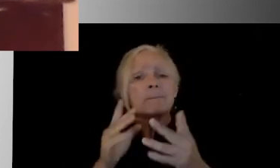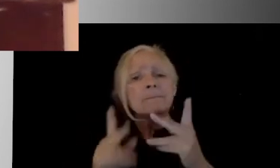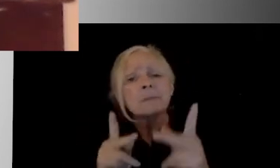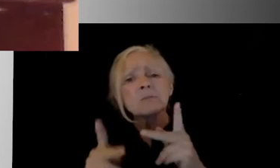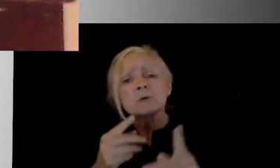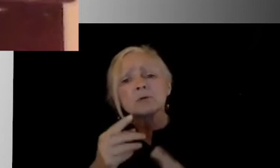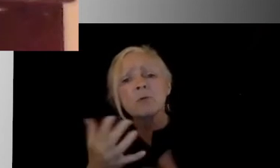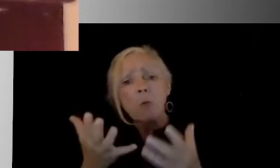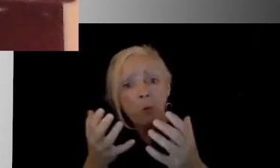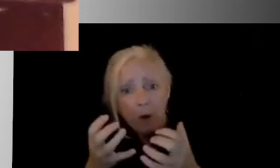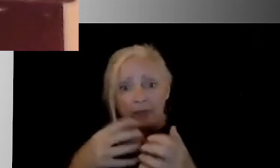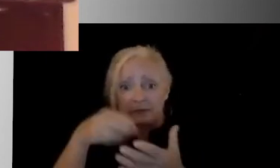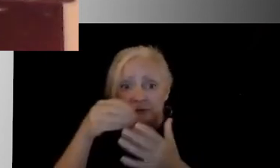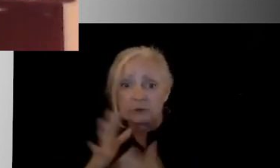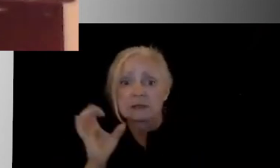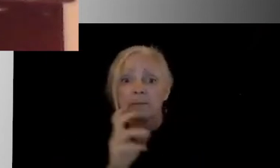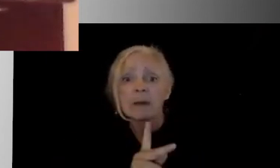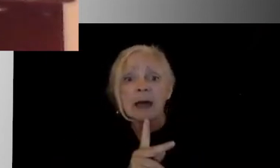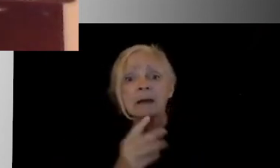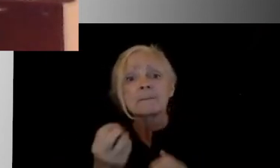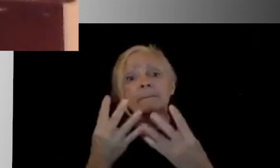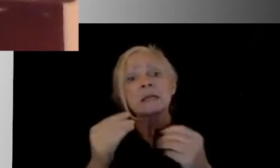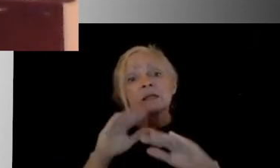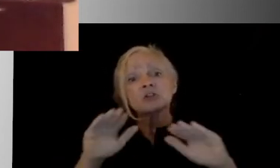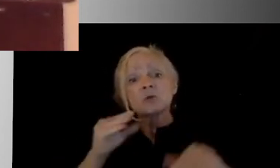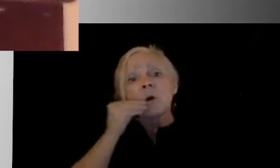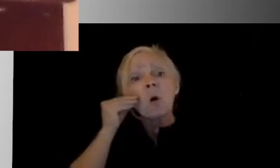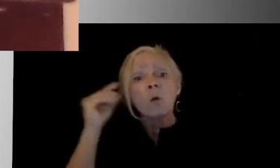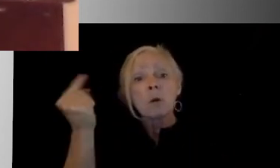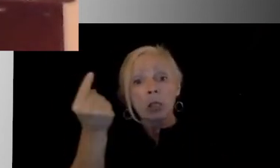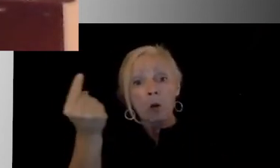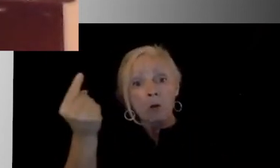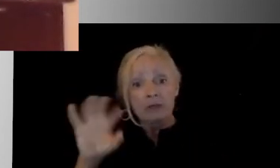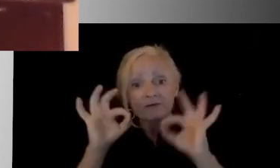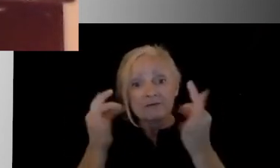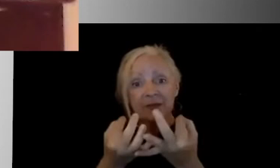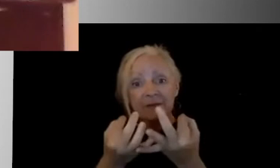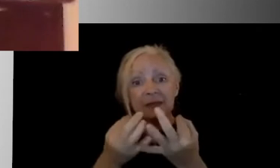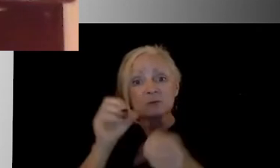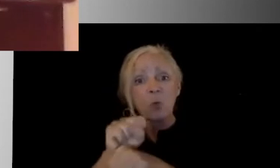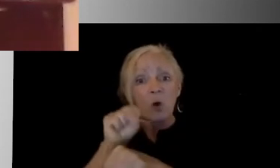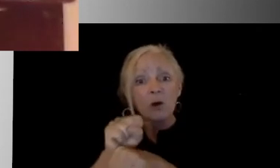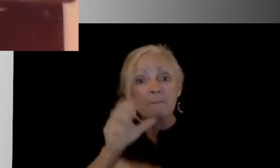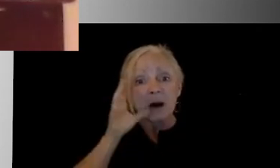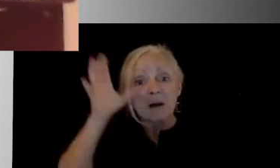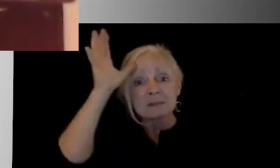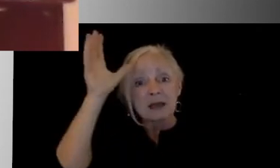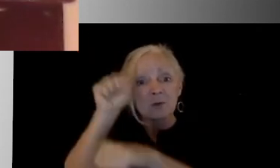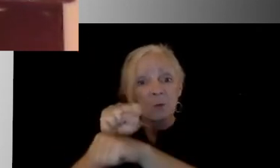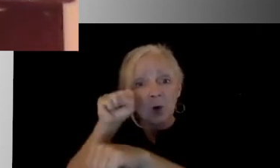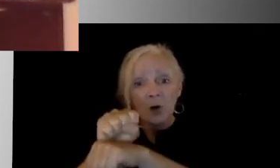conversations as well, many of our children are home alone. Their families have to work and their parents have to be at their place of